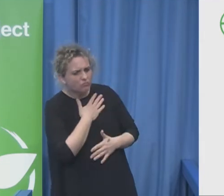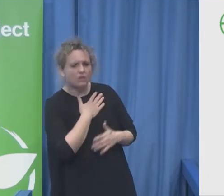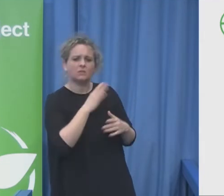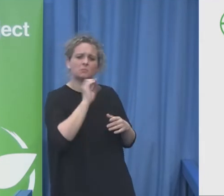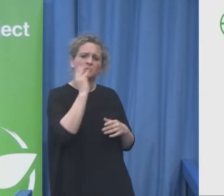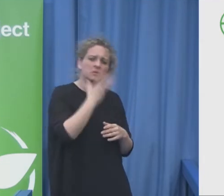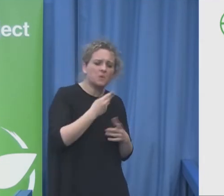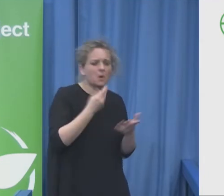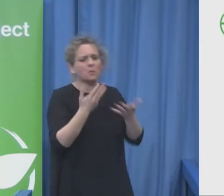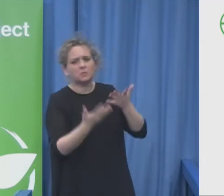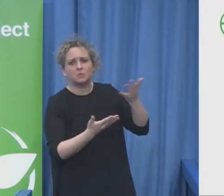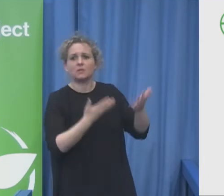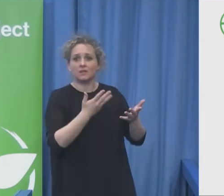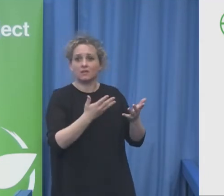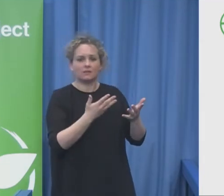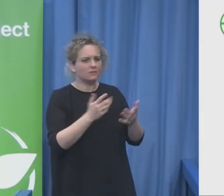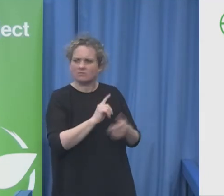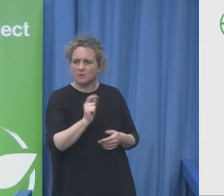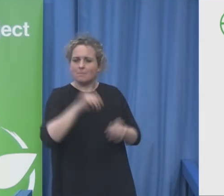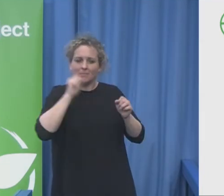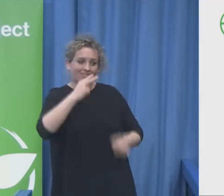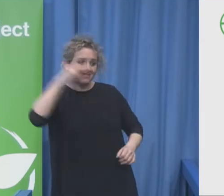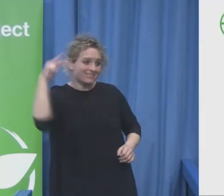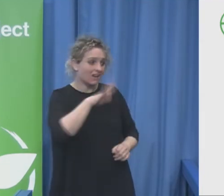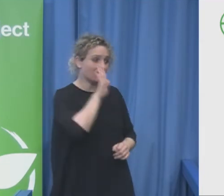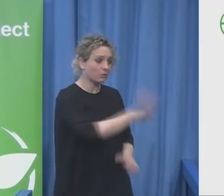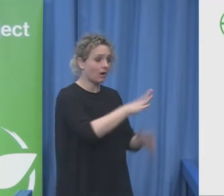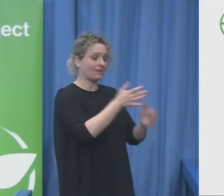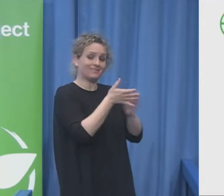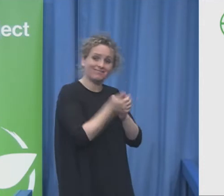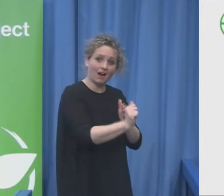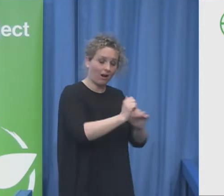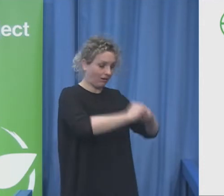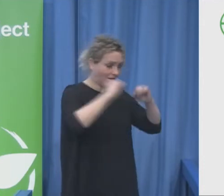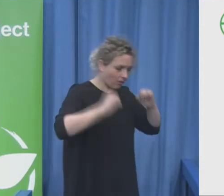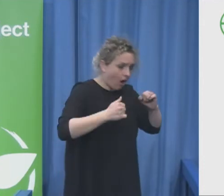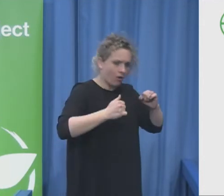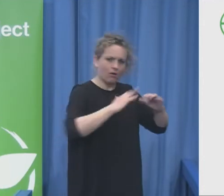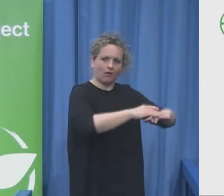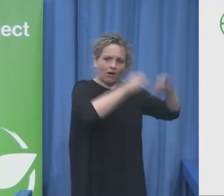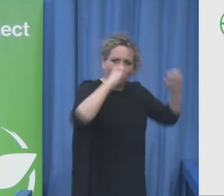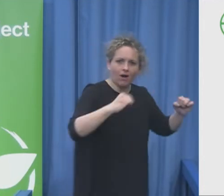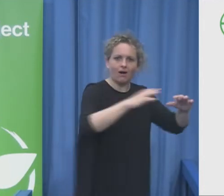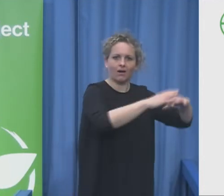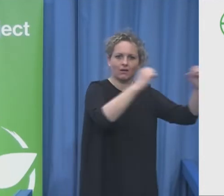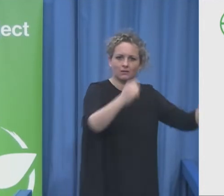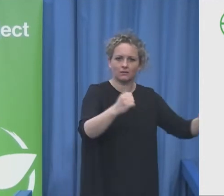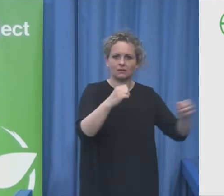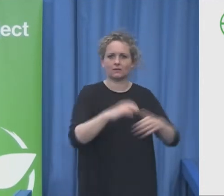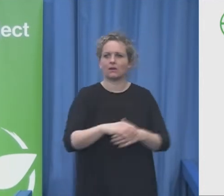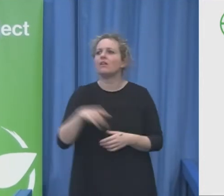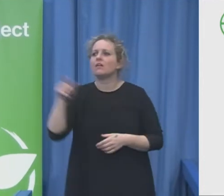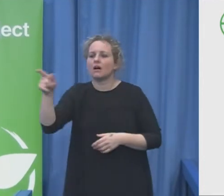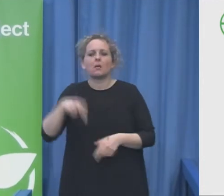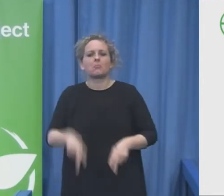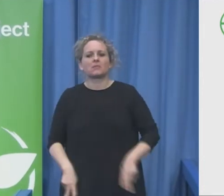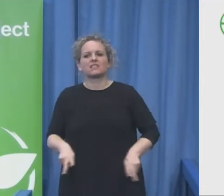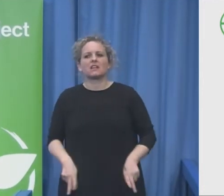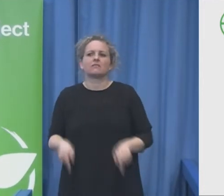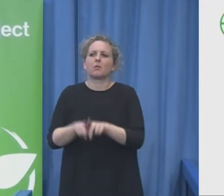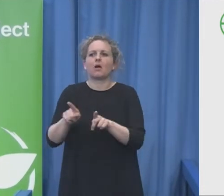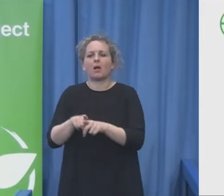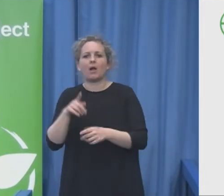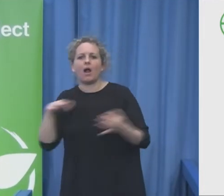messages through, and to volunteer, if you like, to help them to communicate in a new and better way. It's not much of an answer, is it, really?